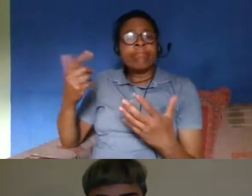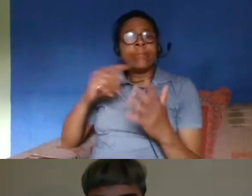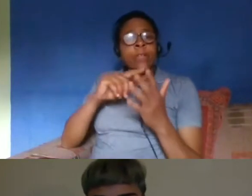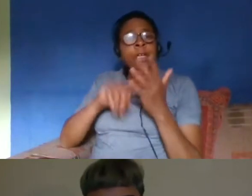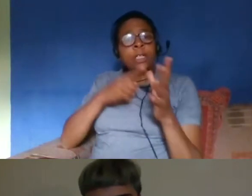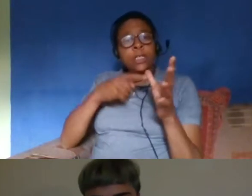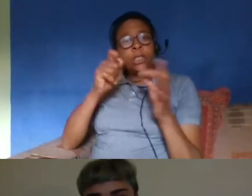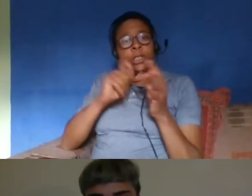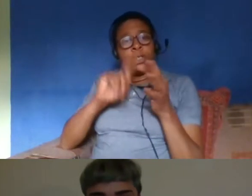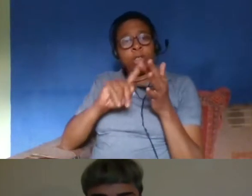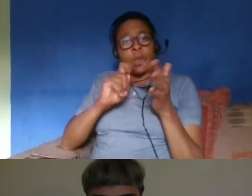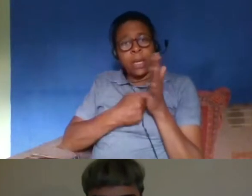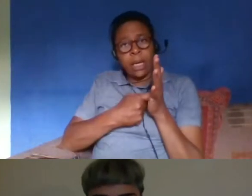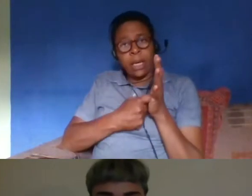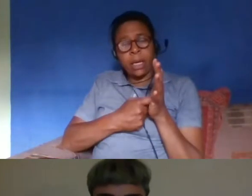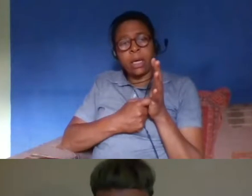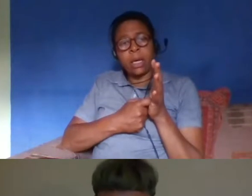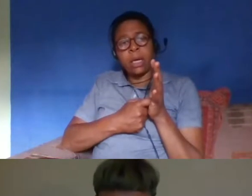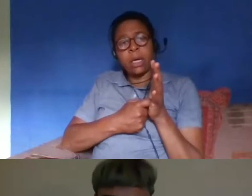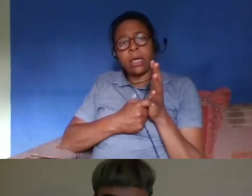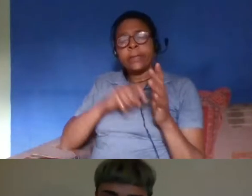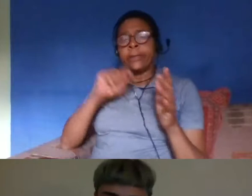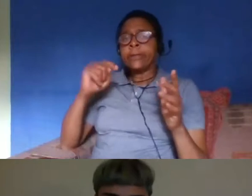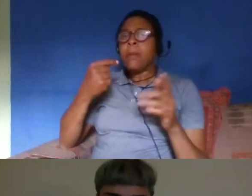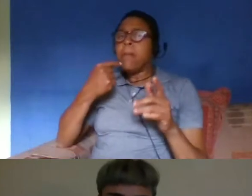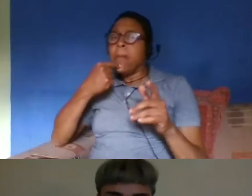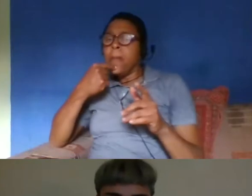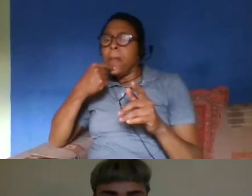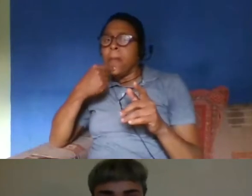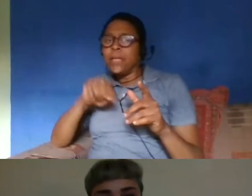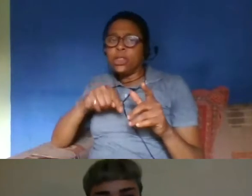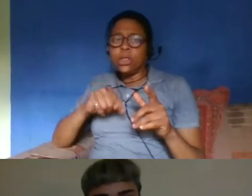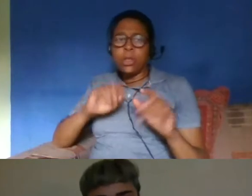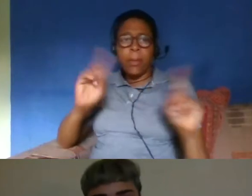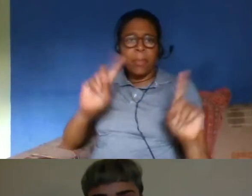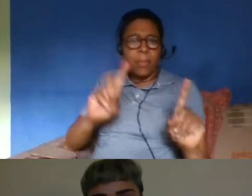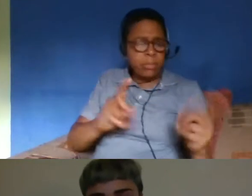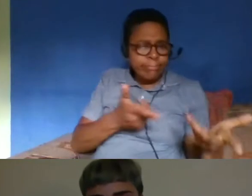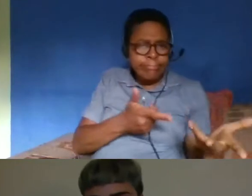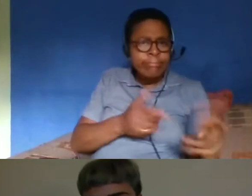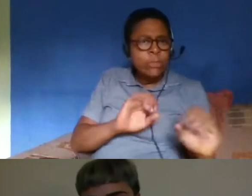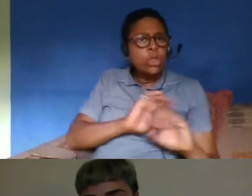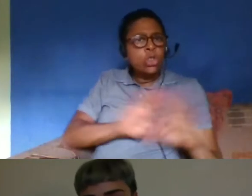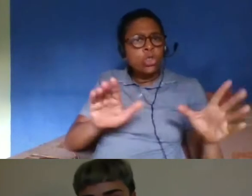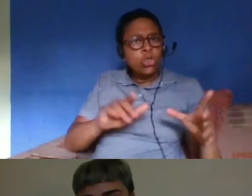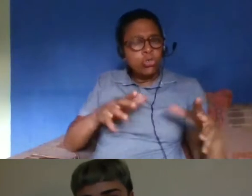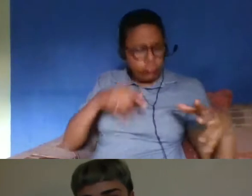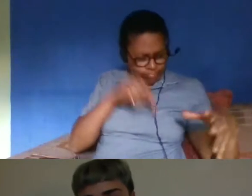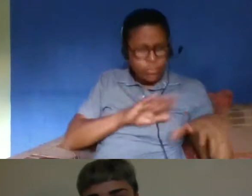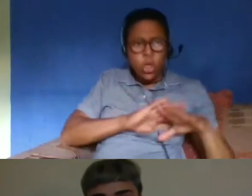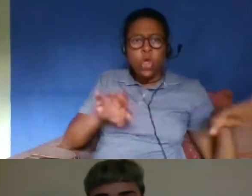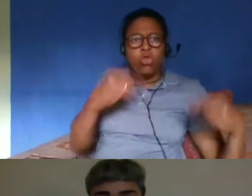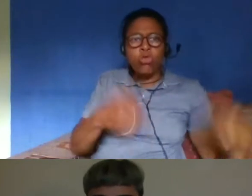think colin's presentation is somewhat spoken to why that might be and how difficult it is to attain data in that field um but